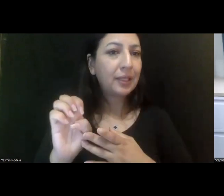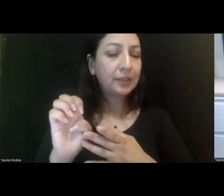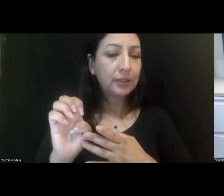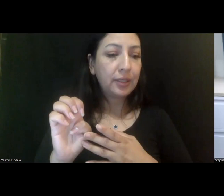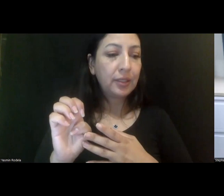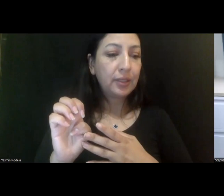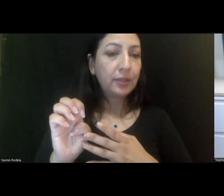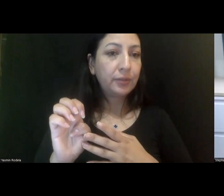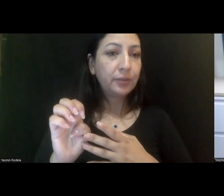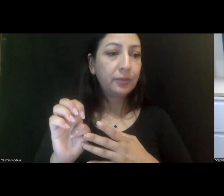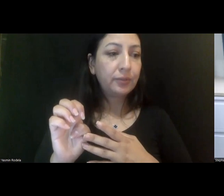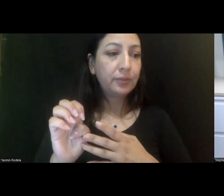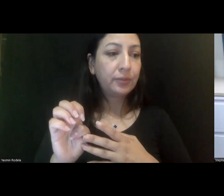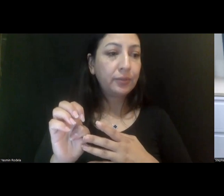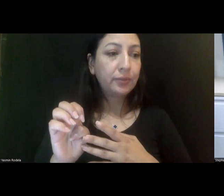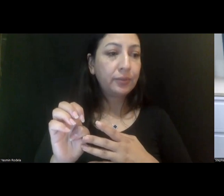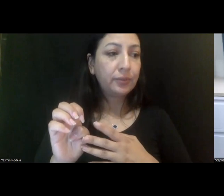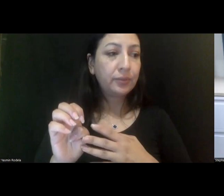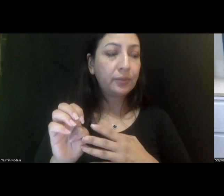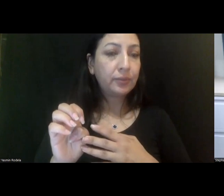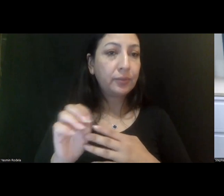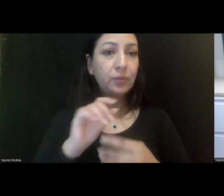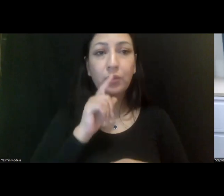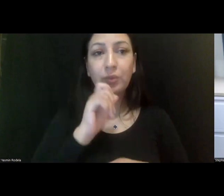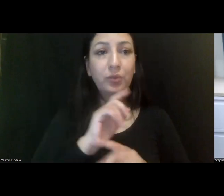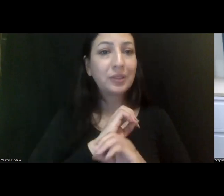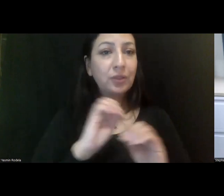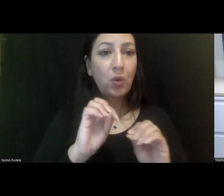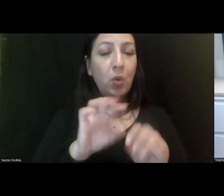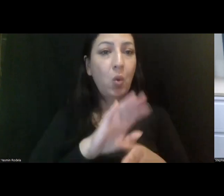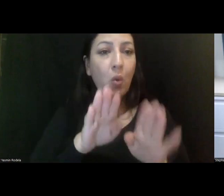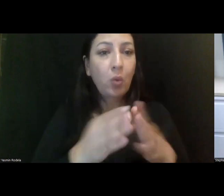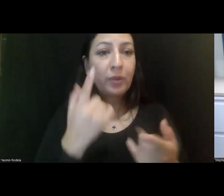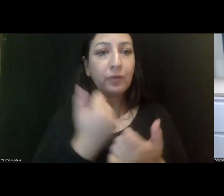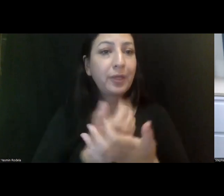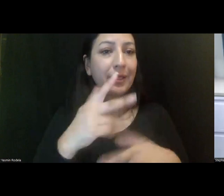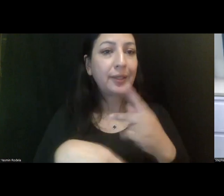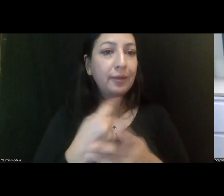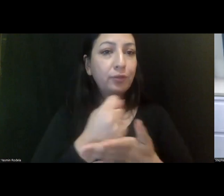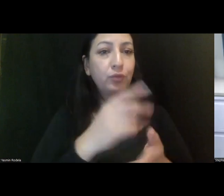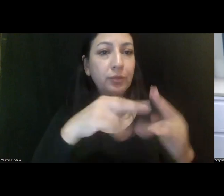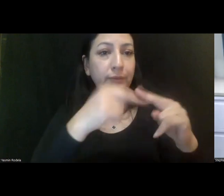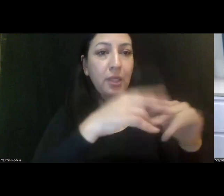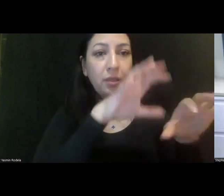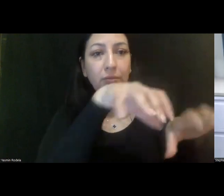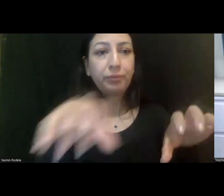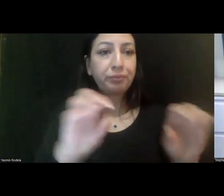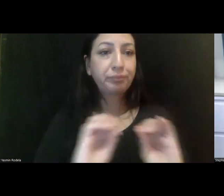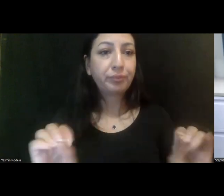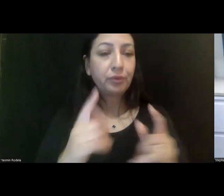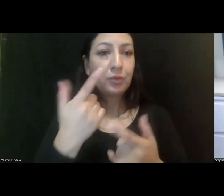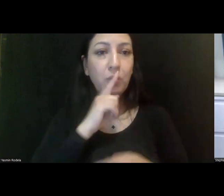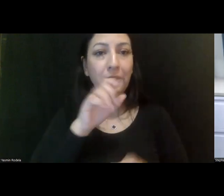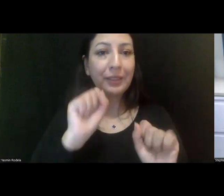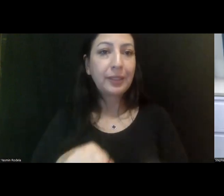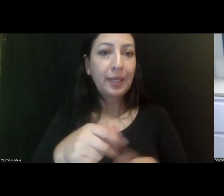just complete, uh, unavailability of, of any kind of a treatment facility and also for affordable